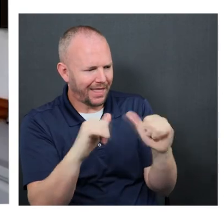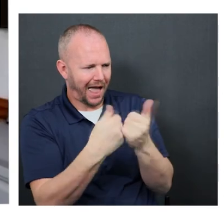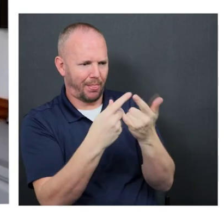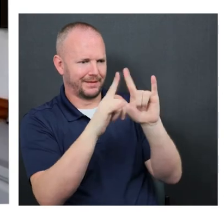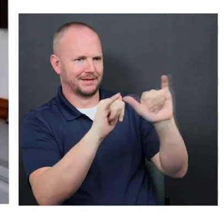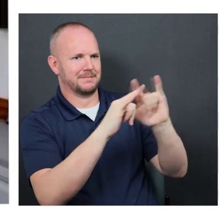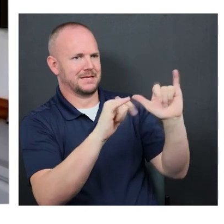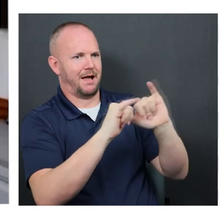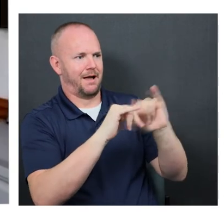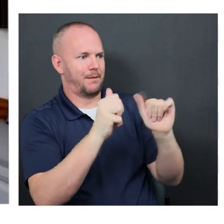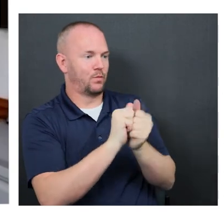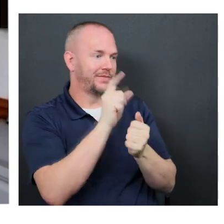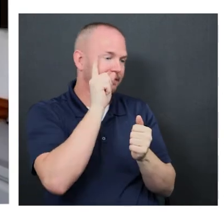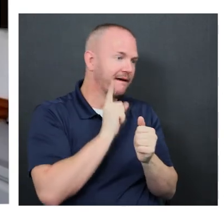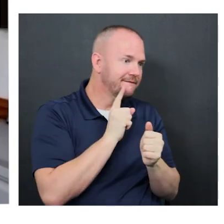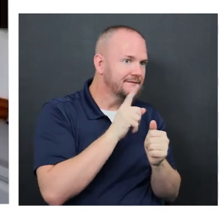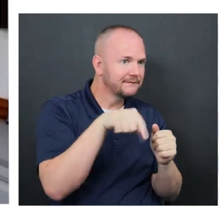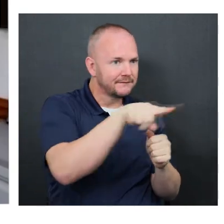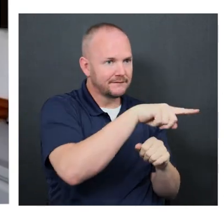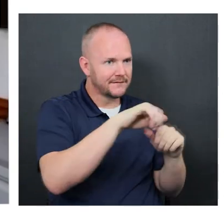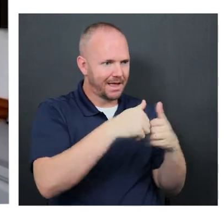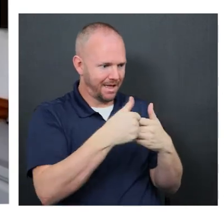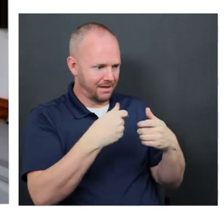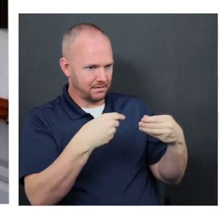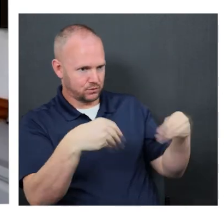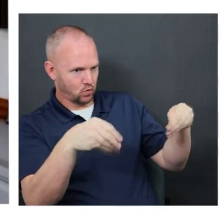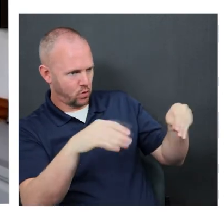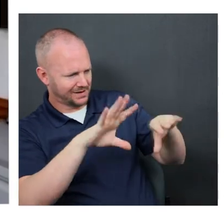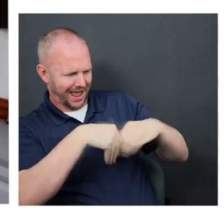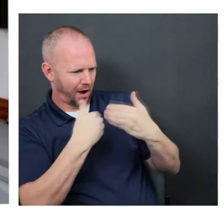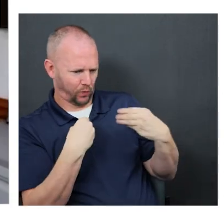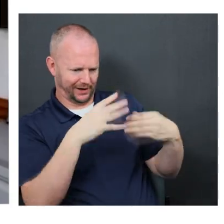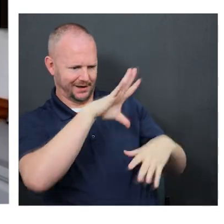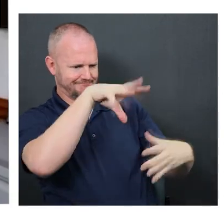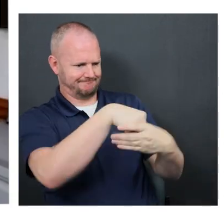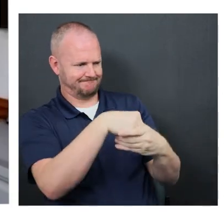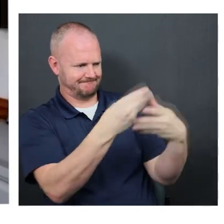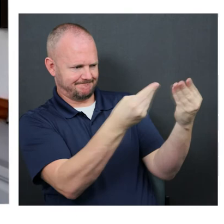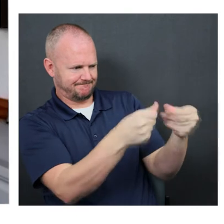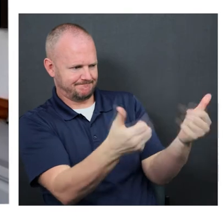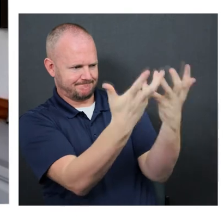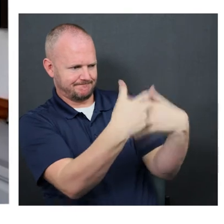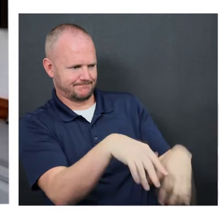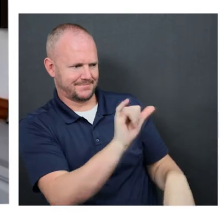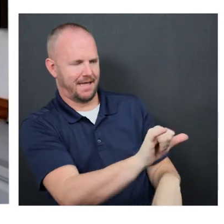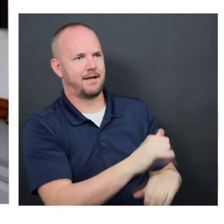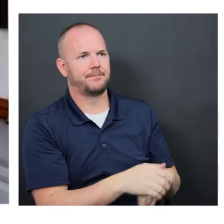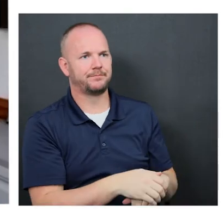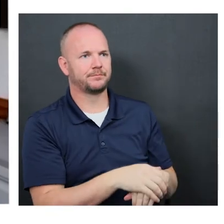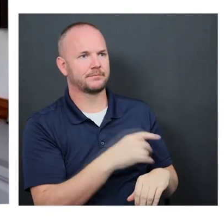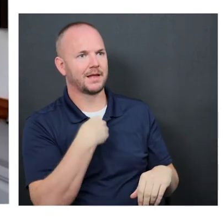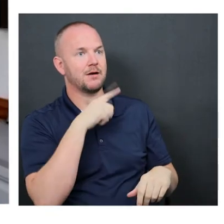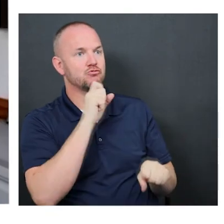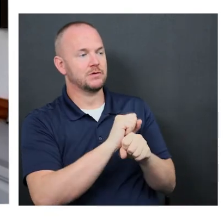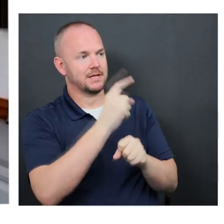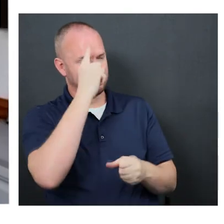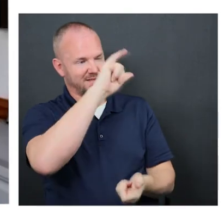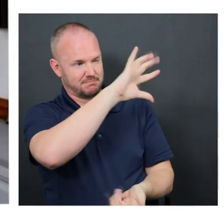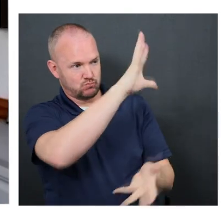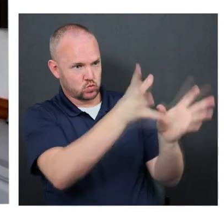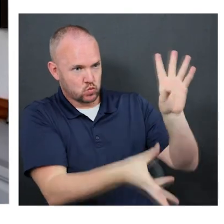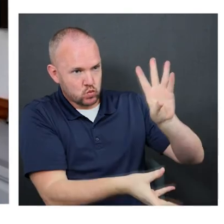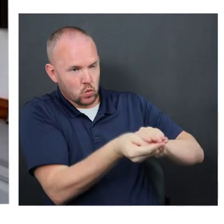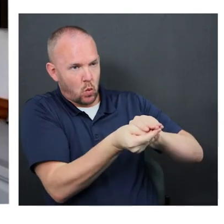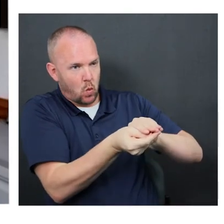like in the moment, adjust our sales to be able to do this. But I think all in all, um, you know,